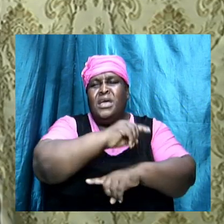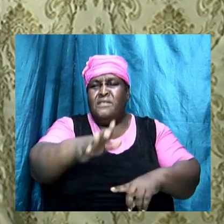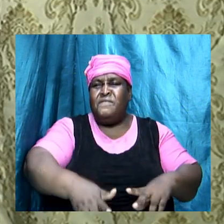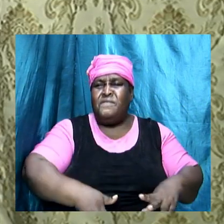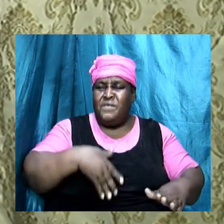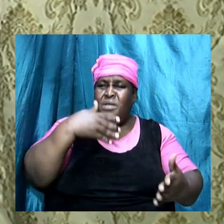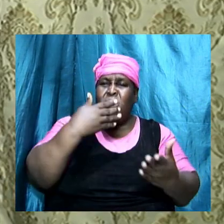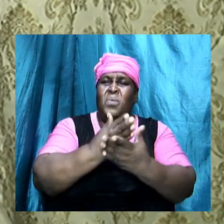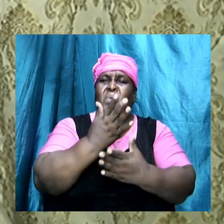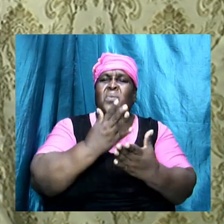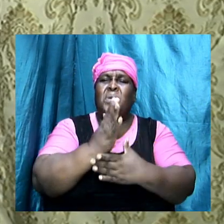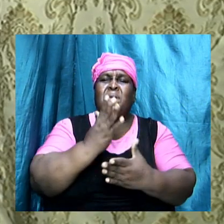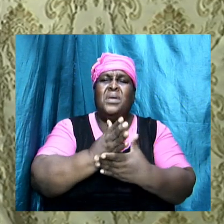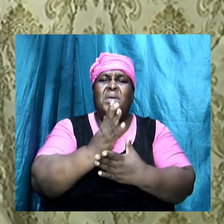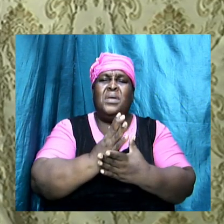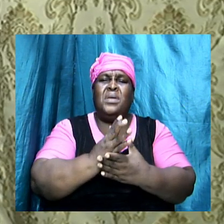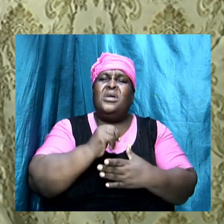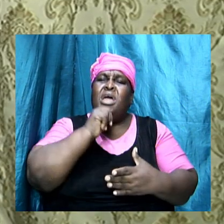right we are not right